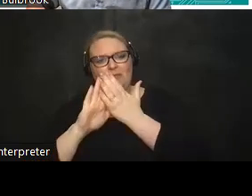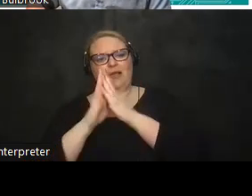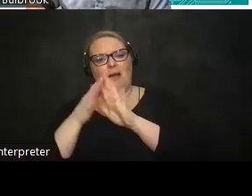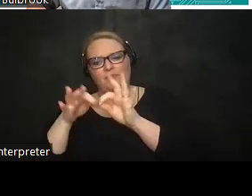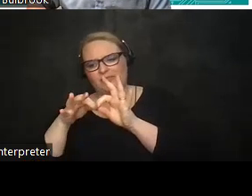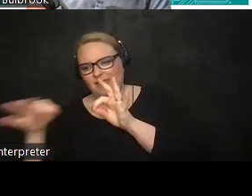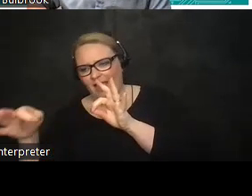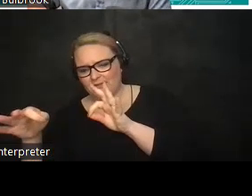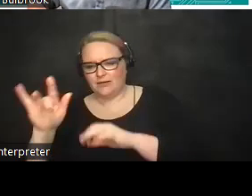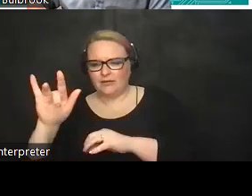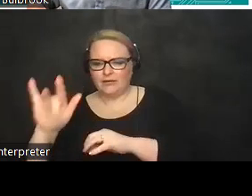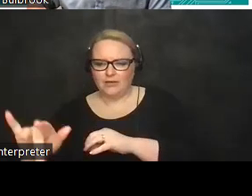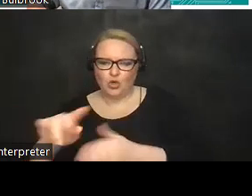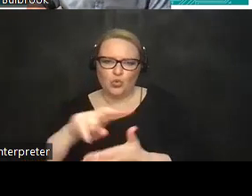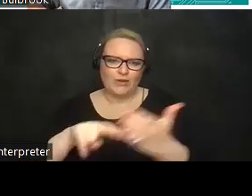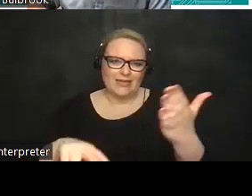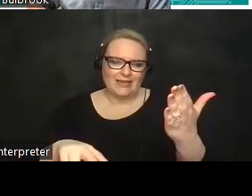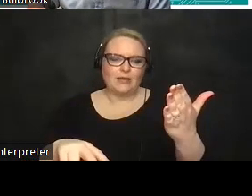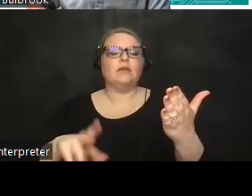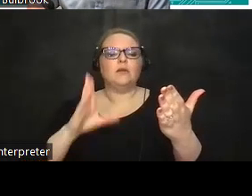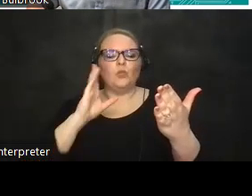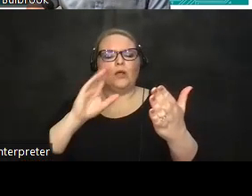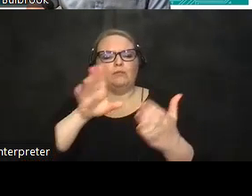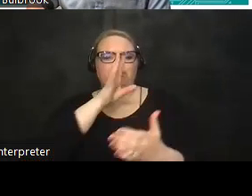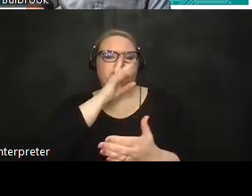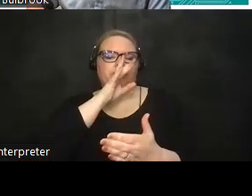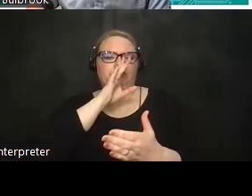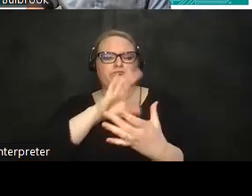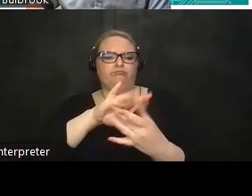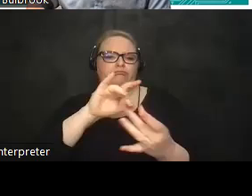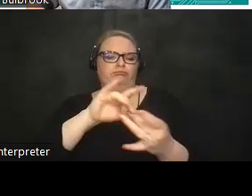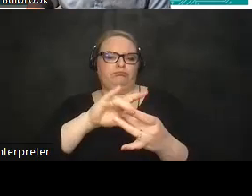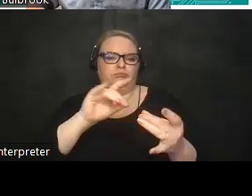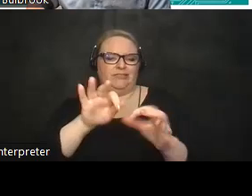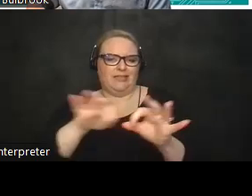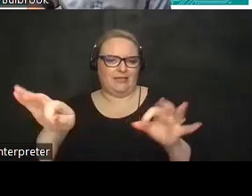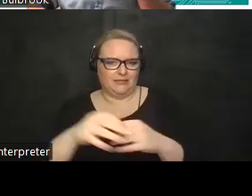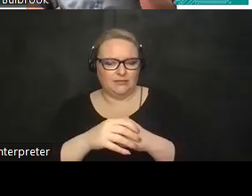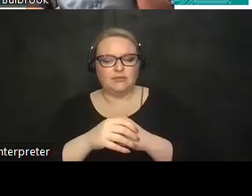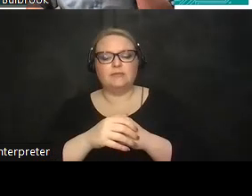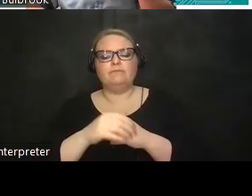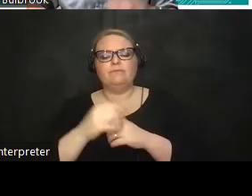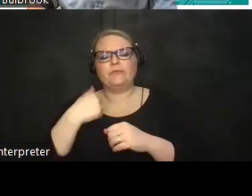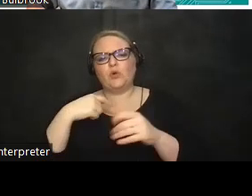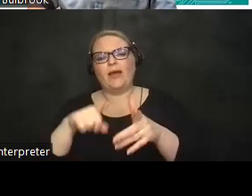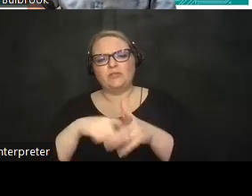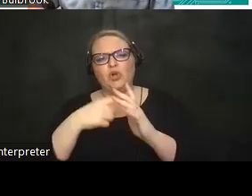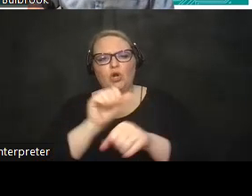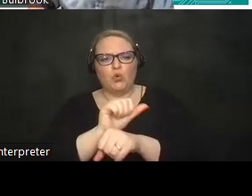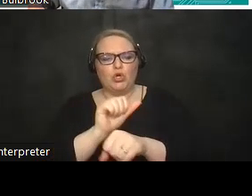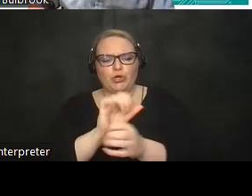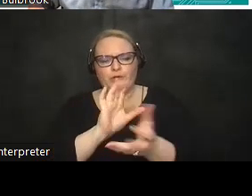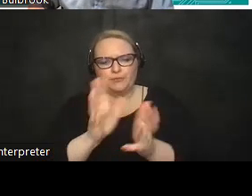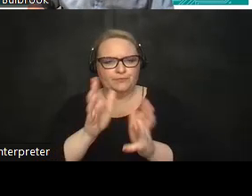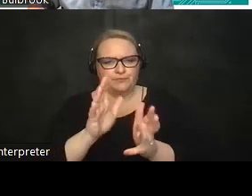then he could hit a read button and it would speak the sentence um so i started working on it and uh